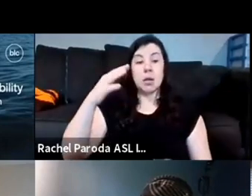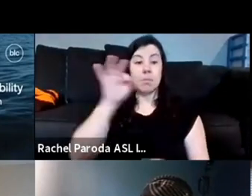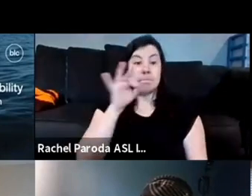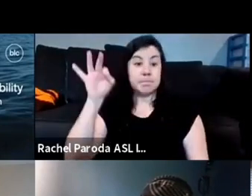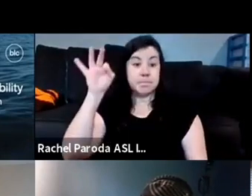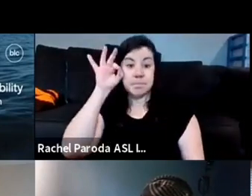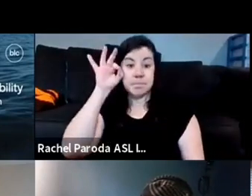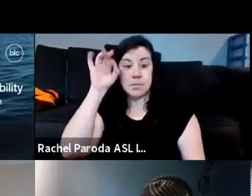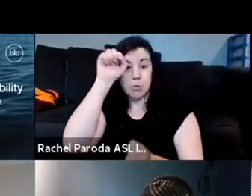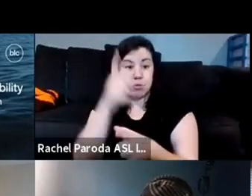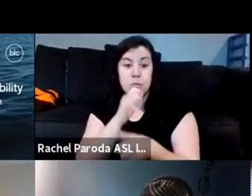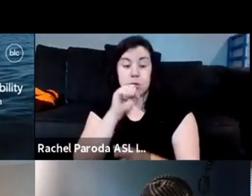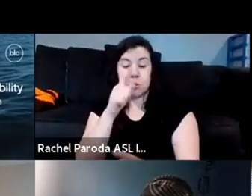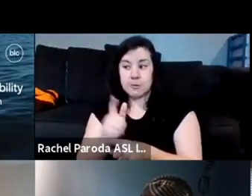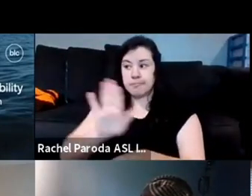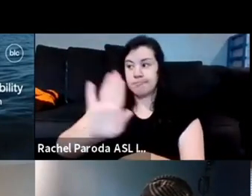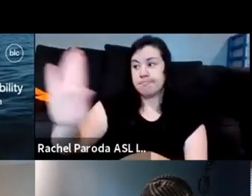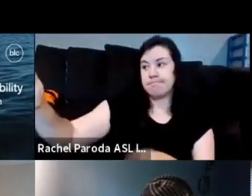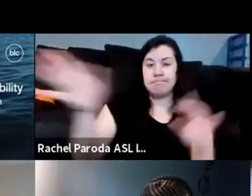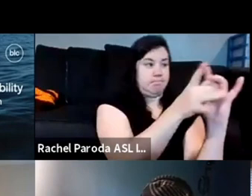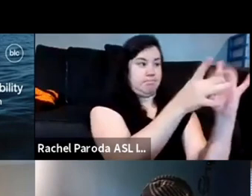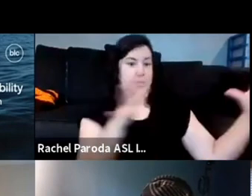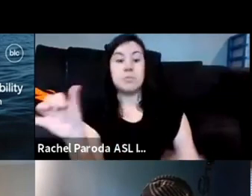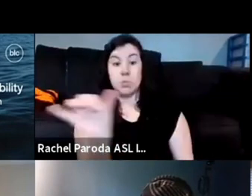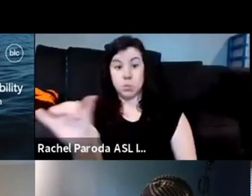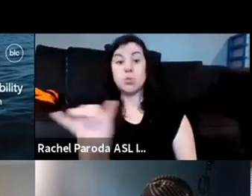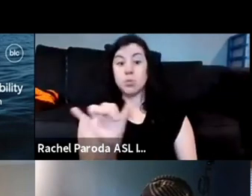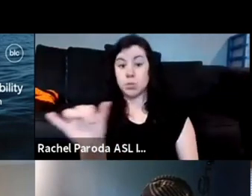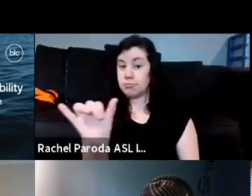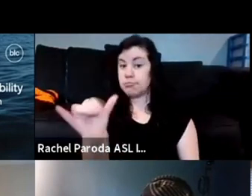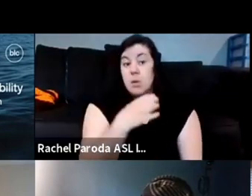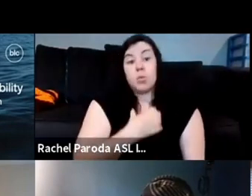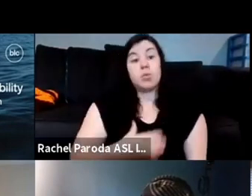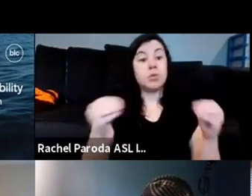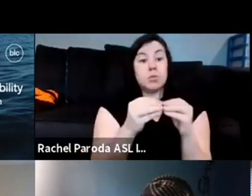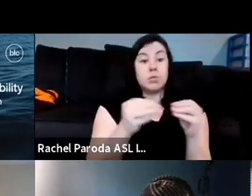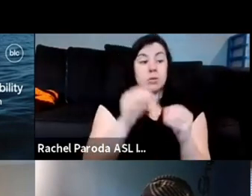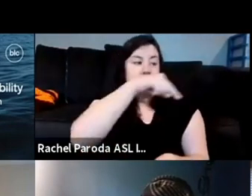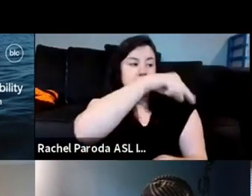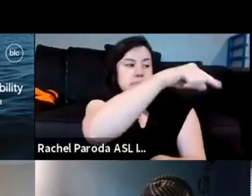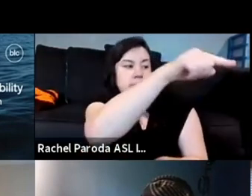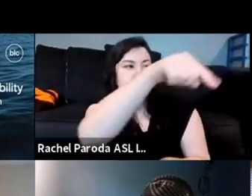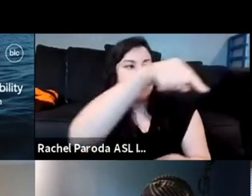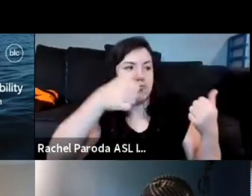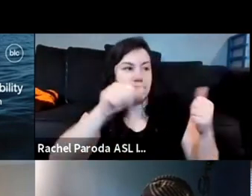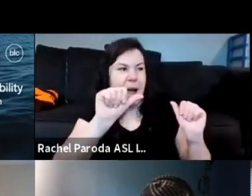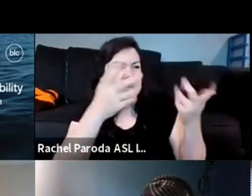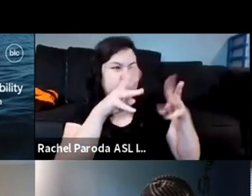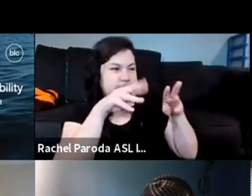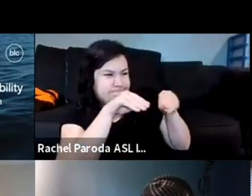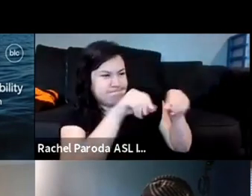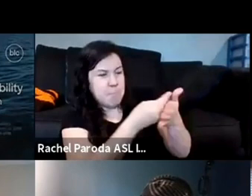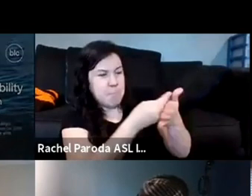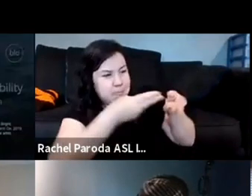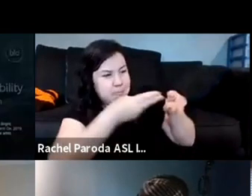heritage and their cultural um pieces from that space and i wish more places would find ways to fund a kiosk and